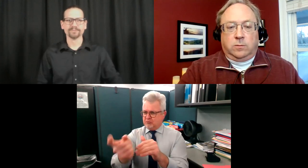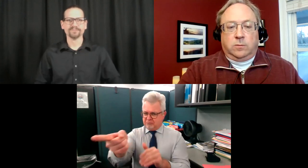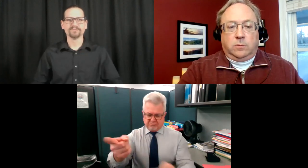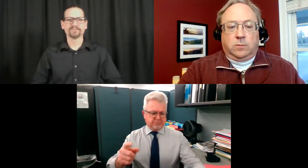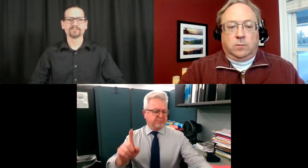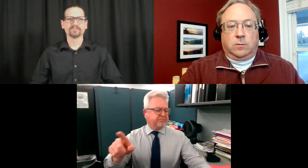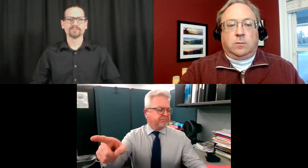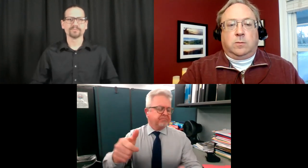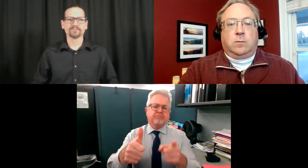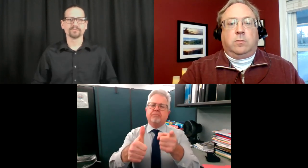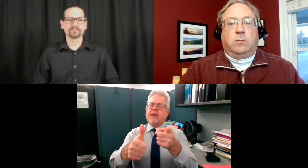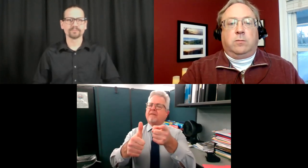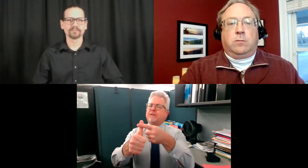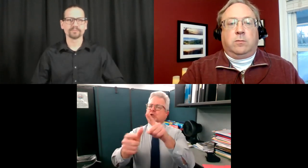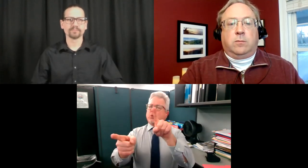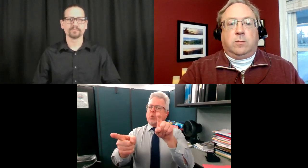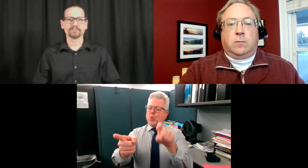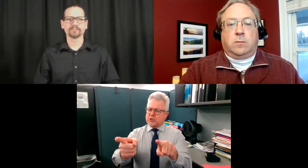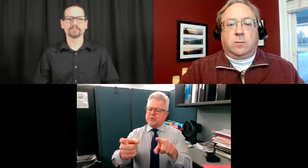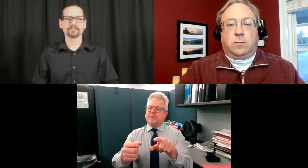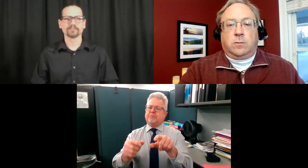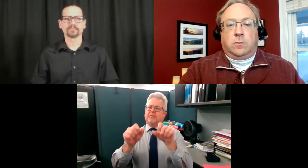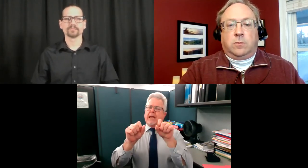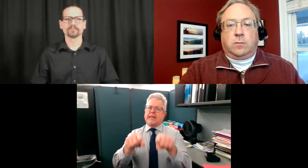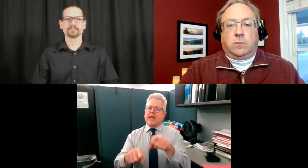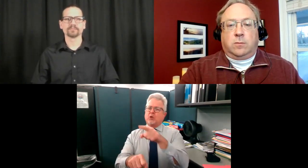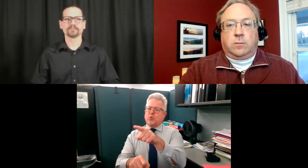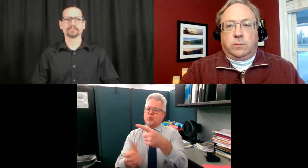do have a few questions that some are coming into the chat. The first question is,